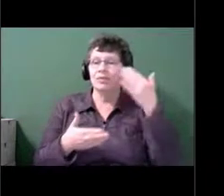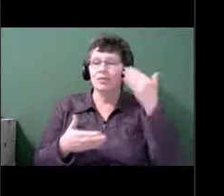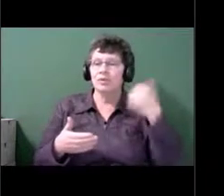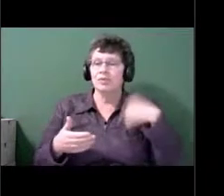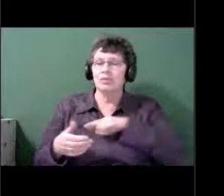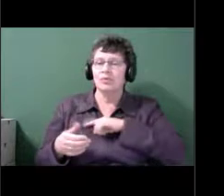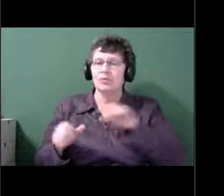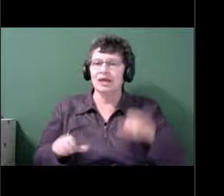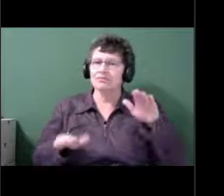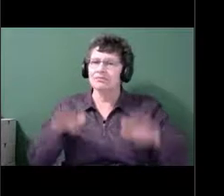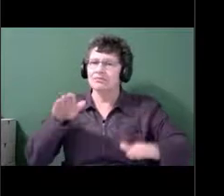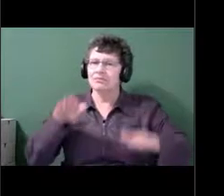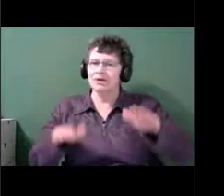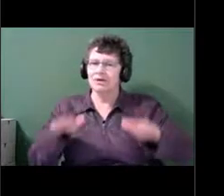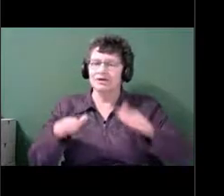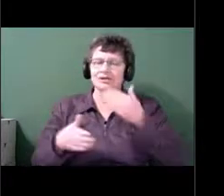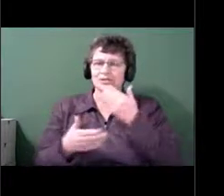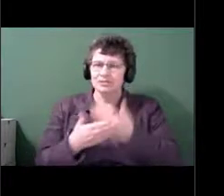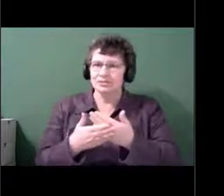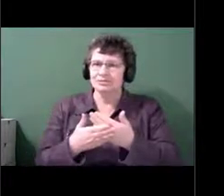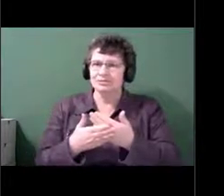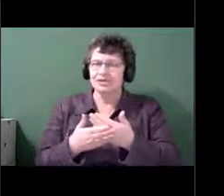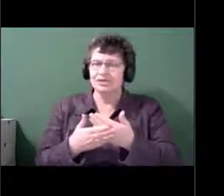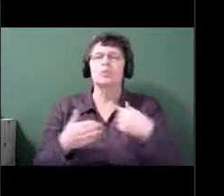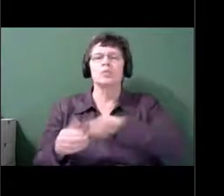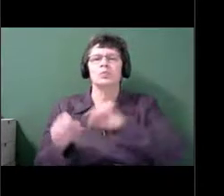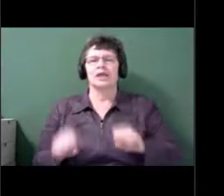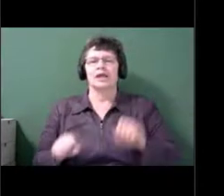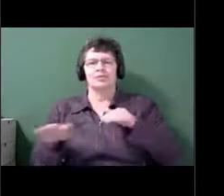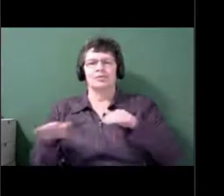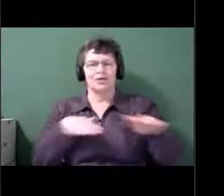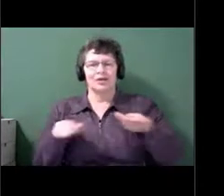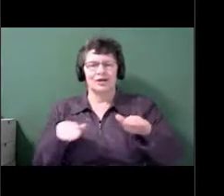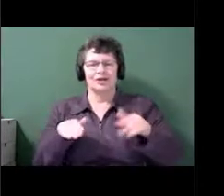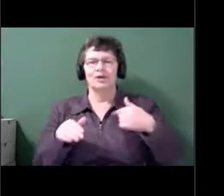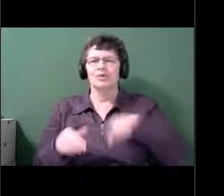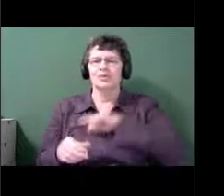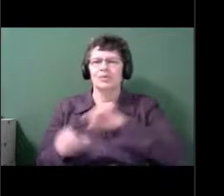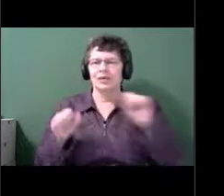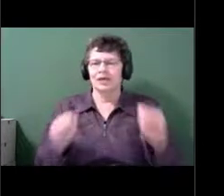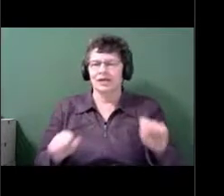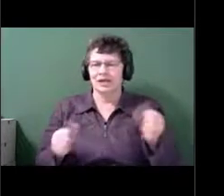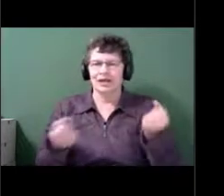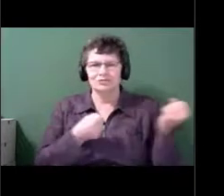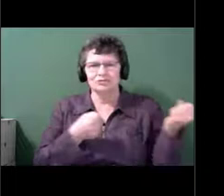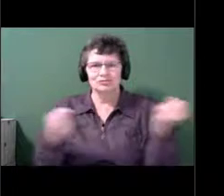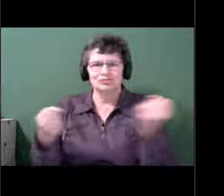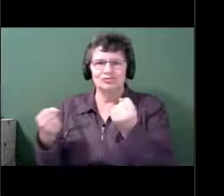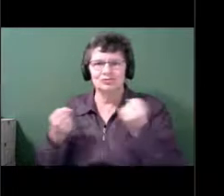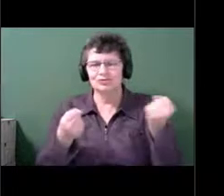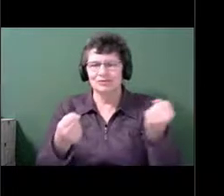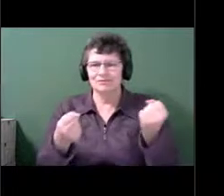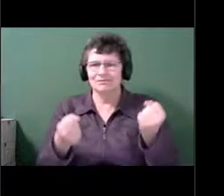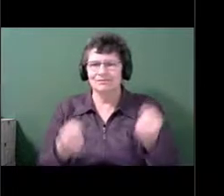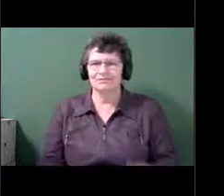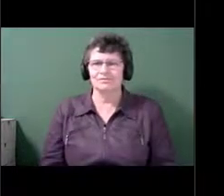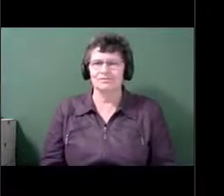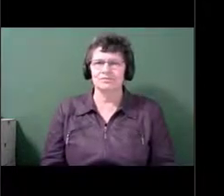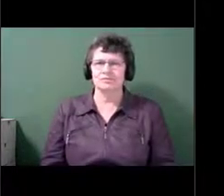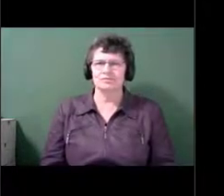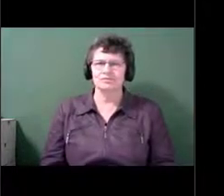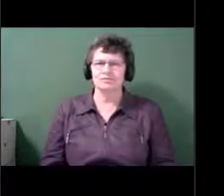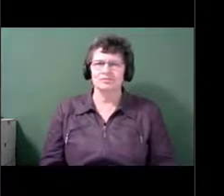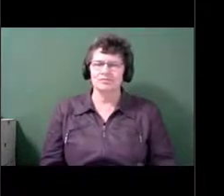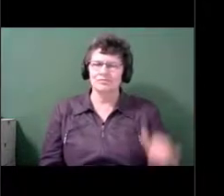car. So it's the connection within our selves and to the world that